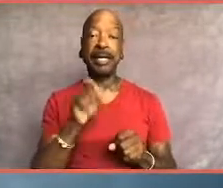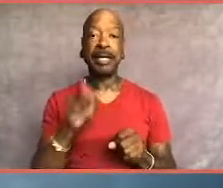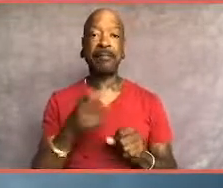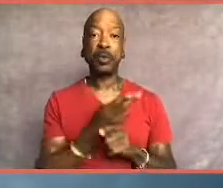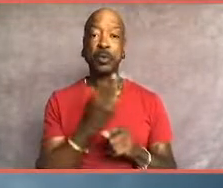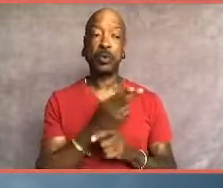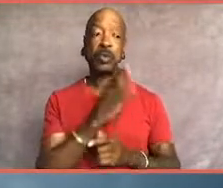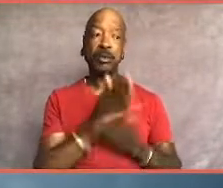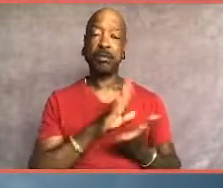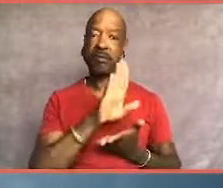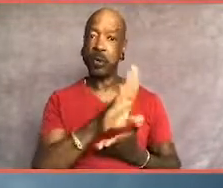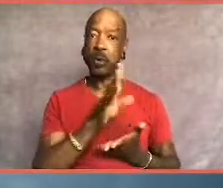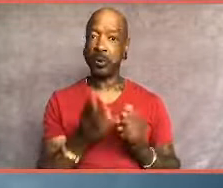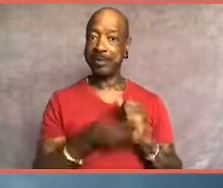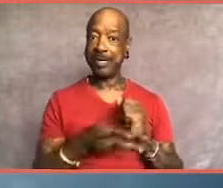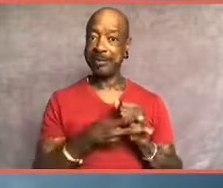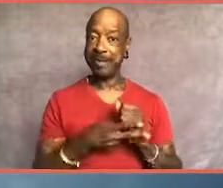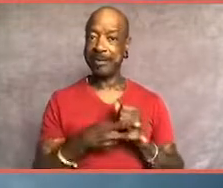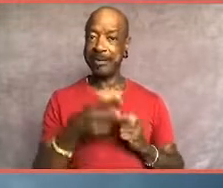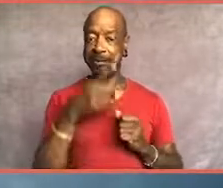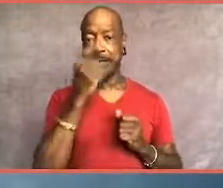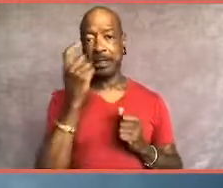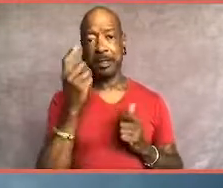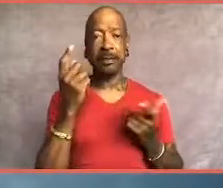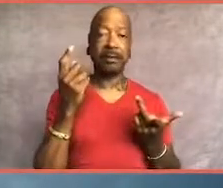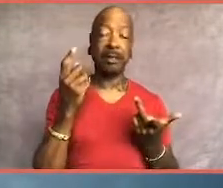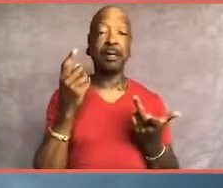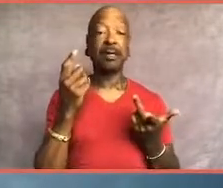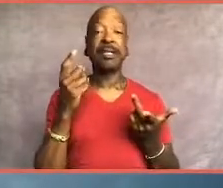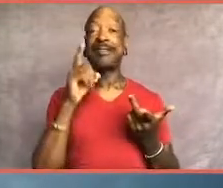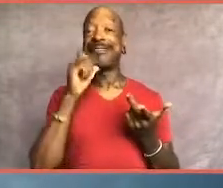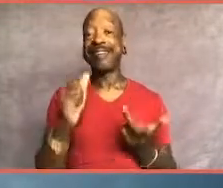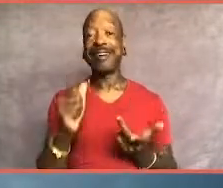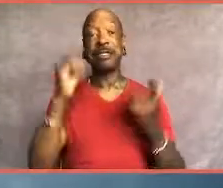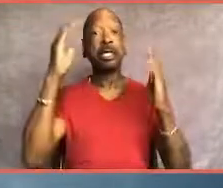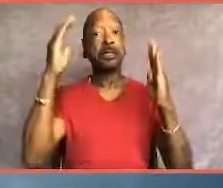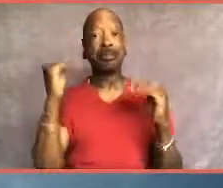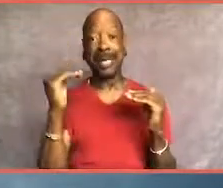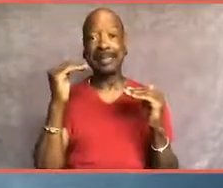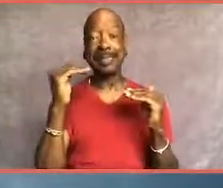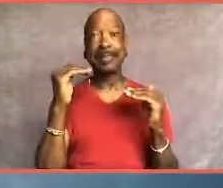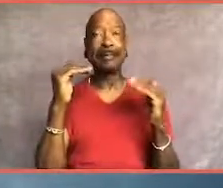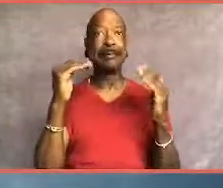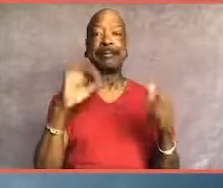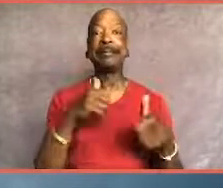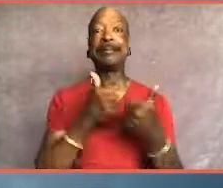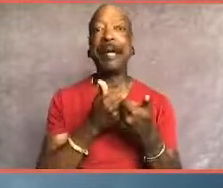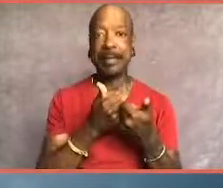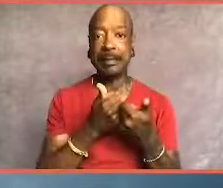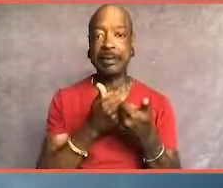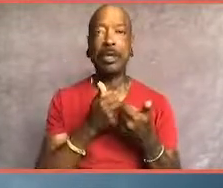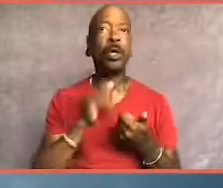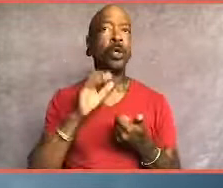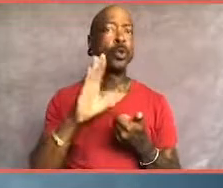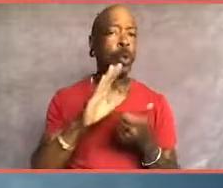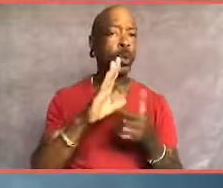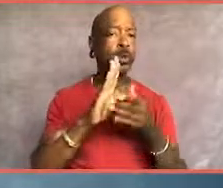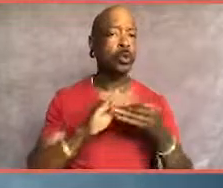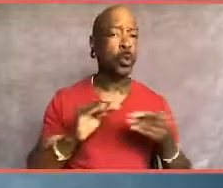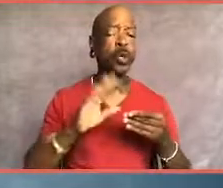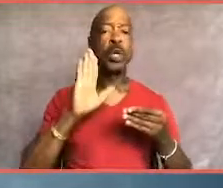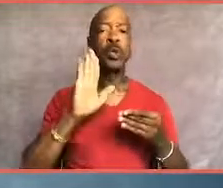some of your savings because of this unexpected adversity. Your story and your journey